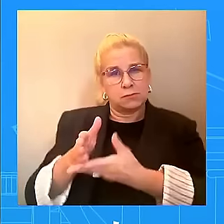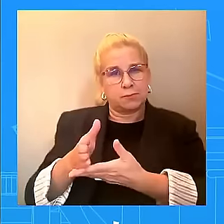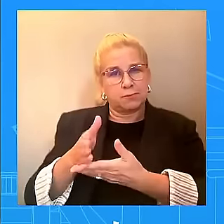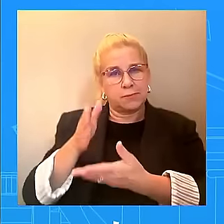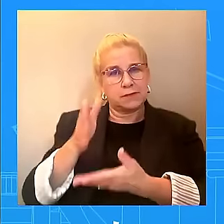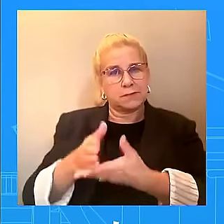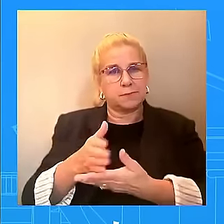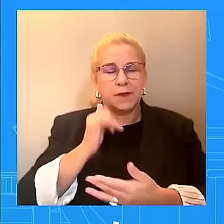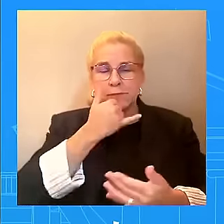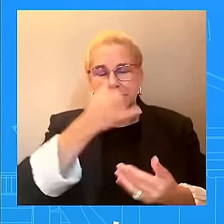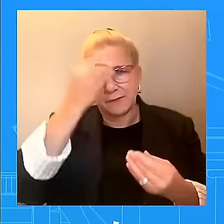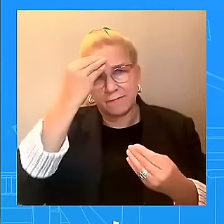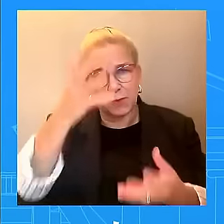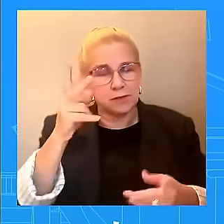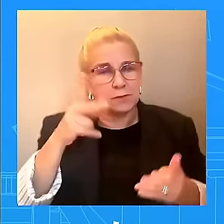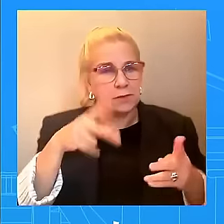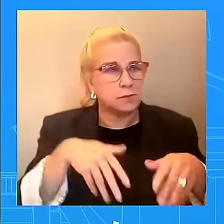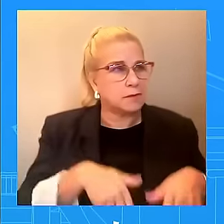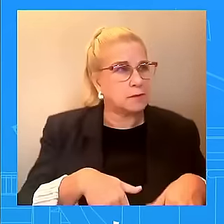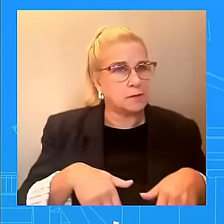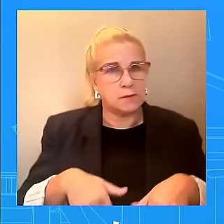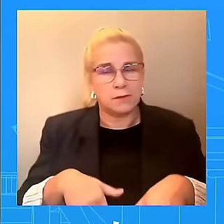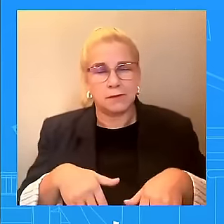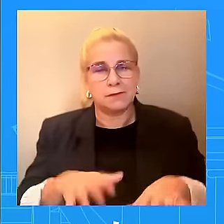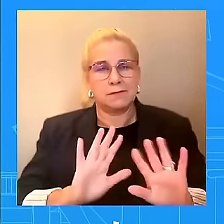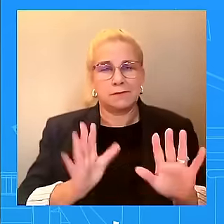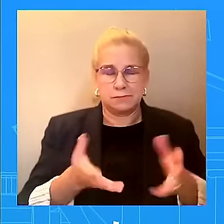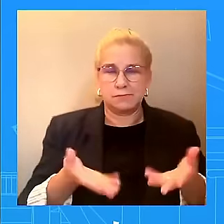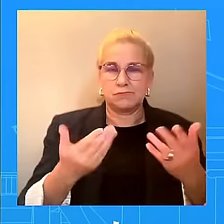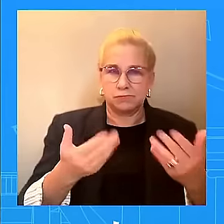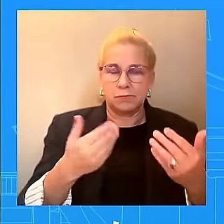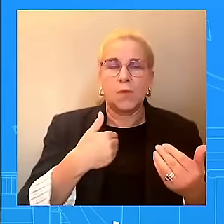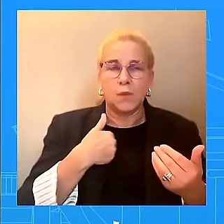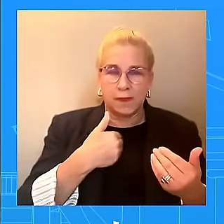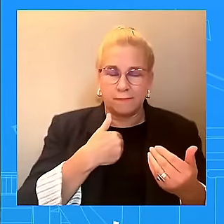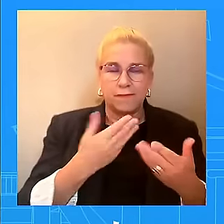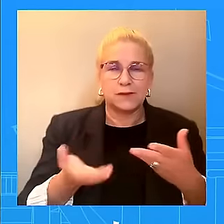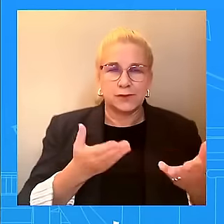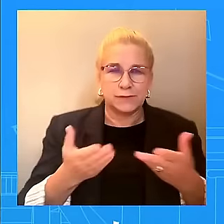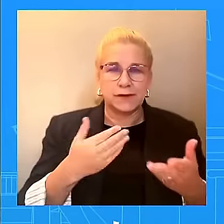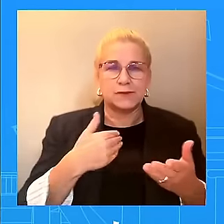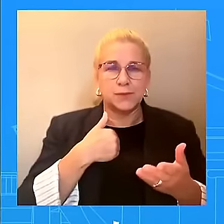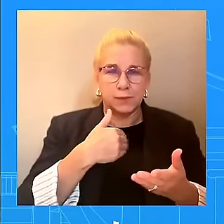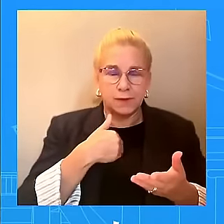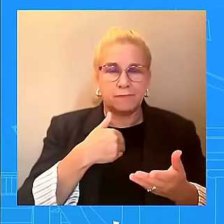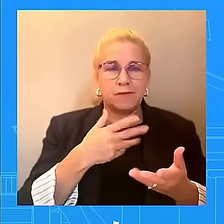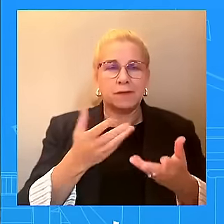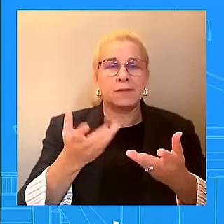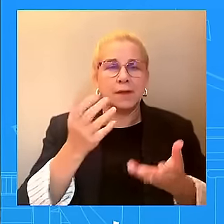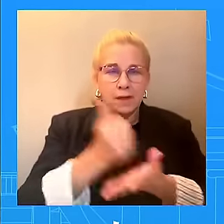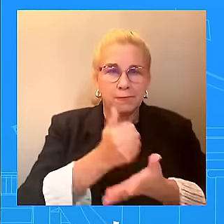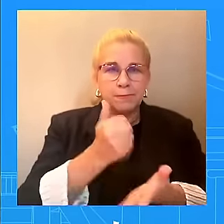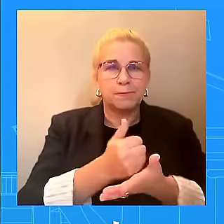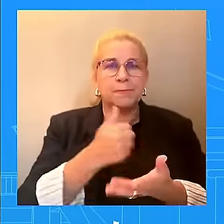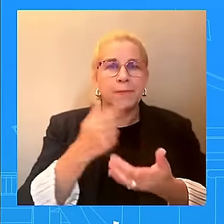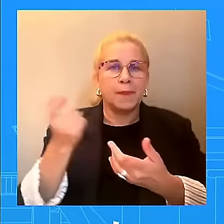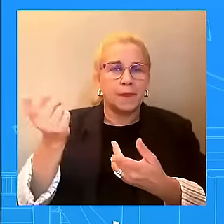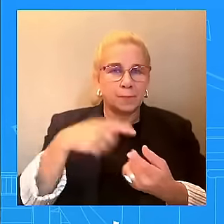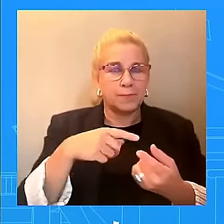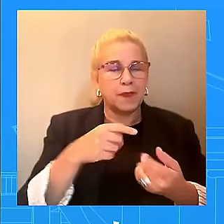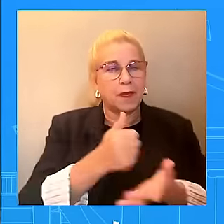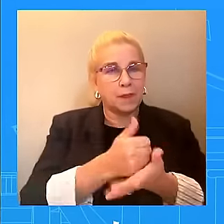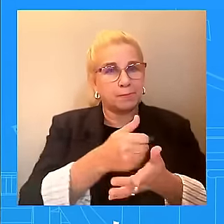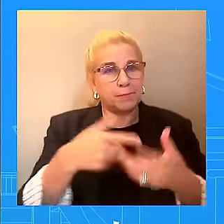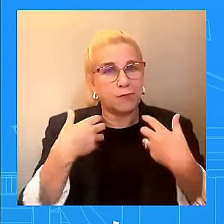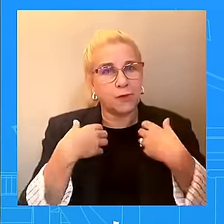getting to communities because we do want to make sure, we want to make sure that communities, they're able to